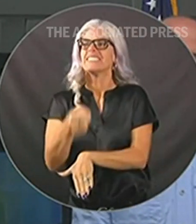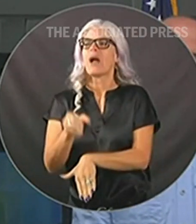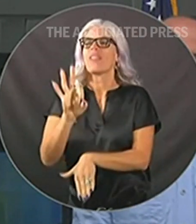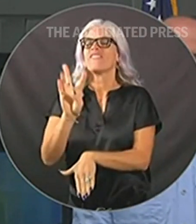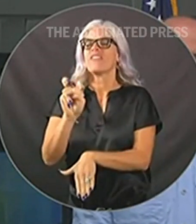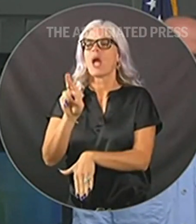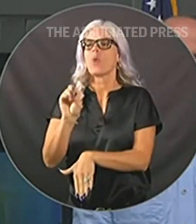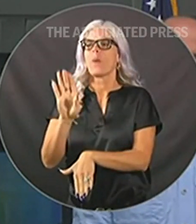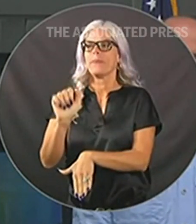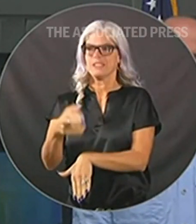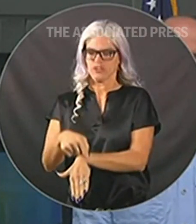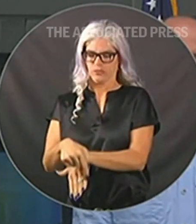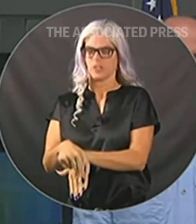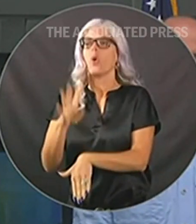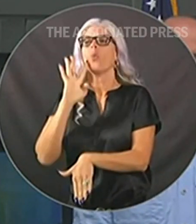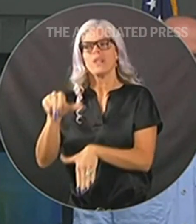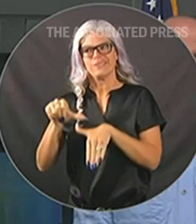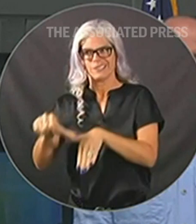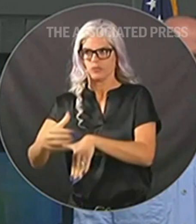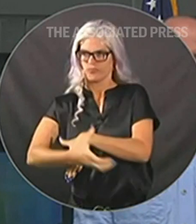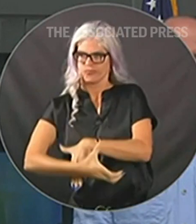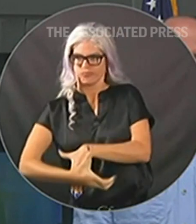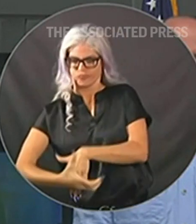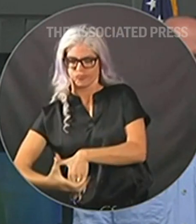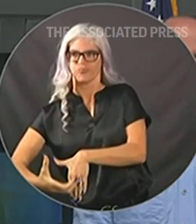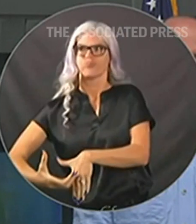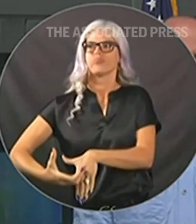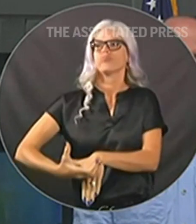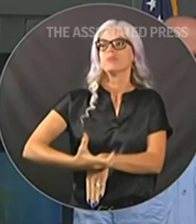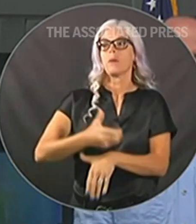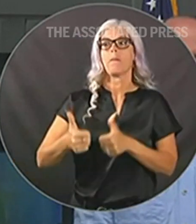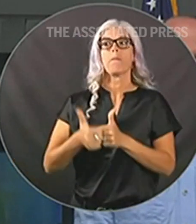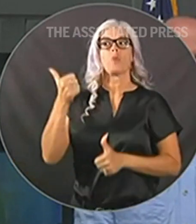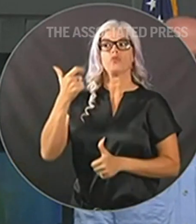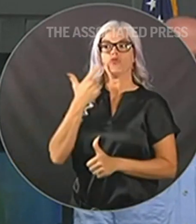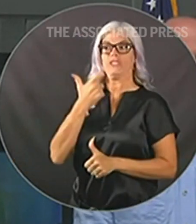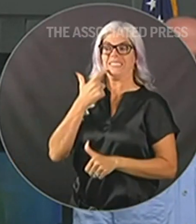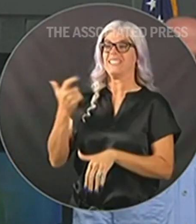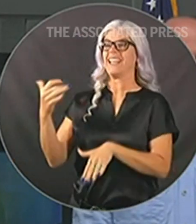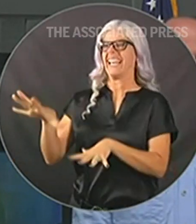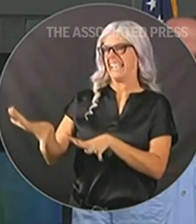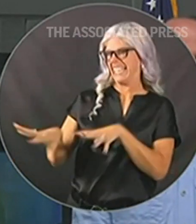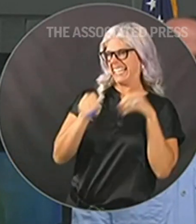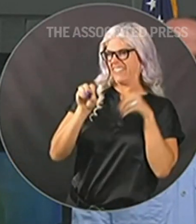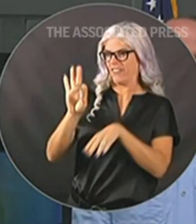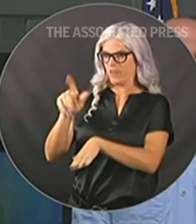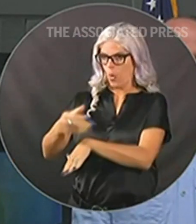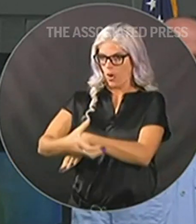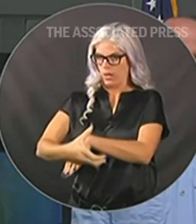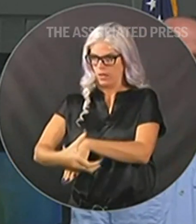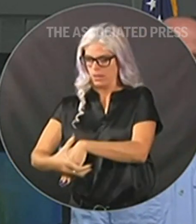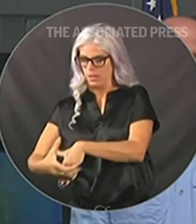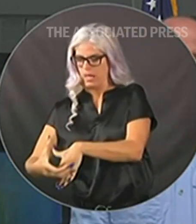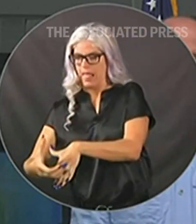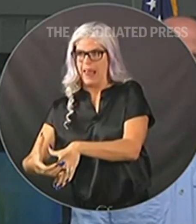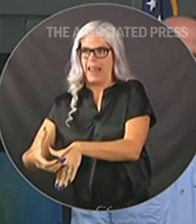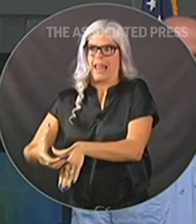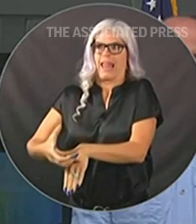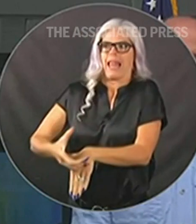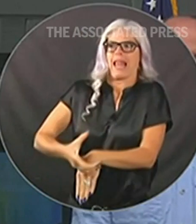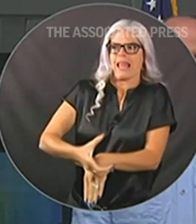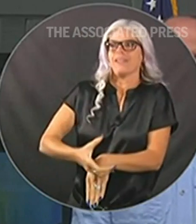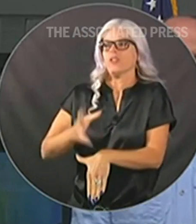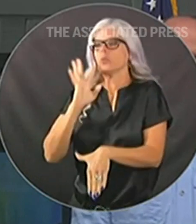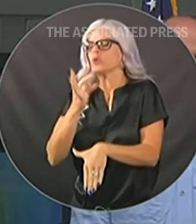state. The most recent track shows it exiting the Florida Peninsula into the Gulf of Mexico and then